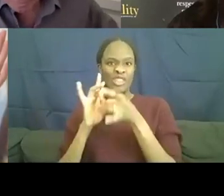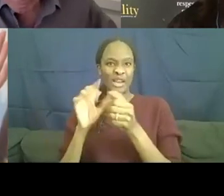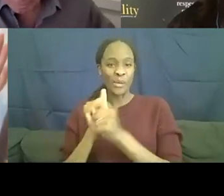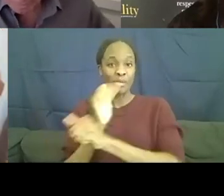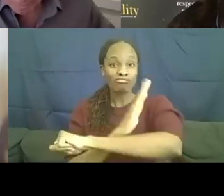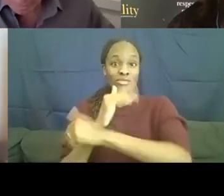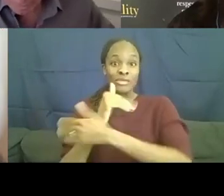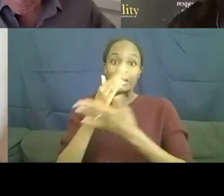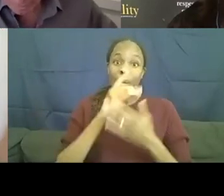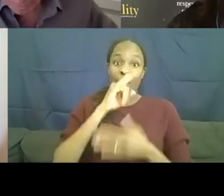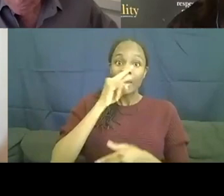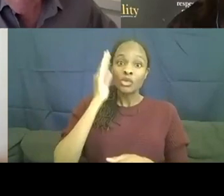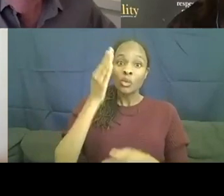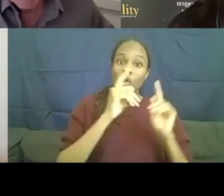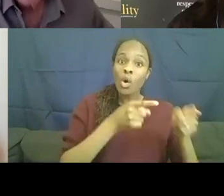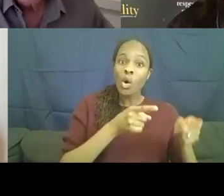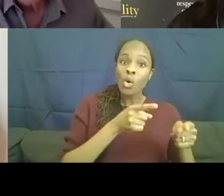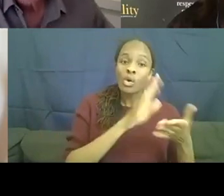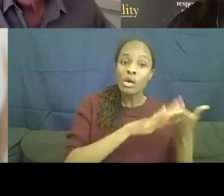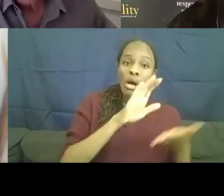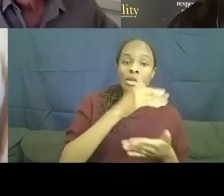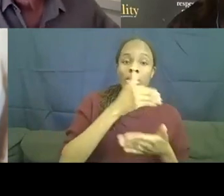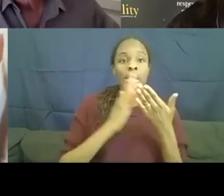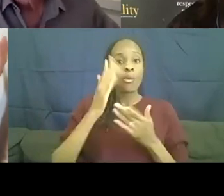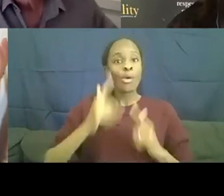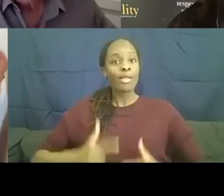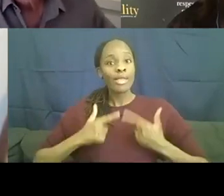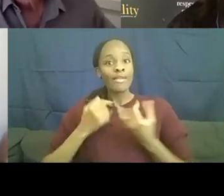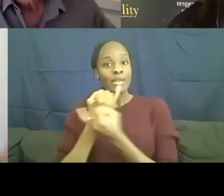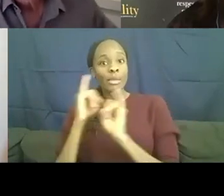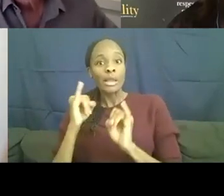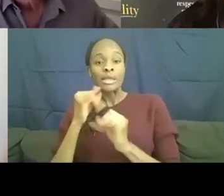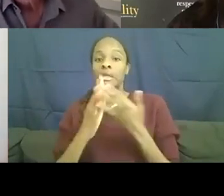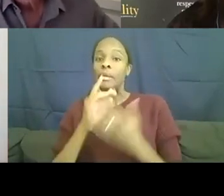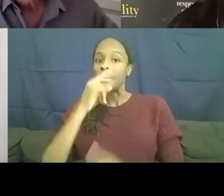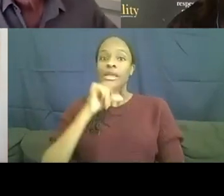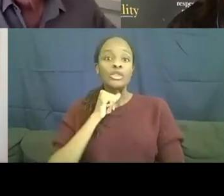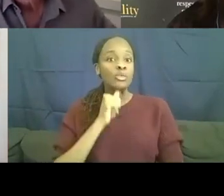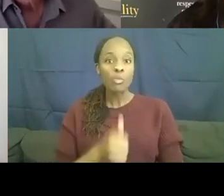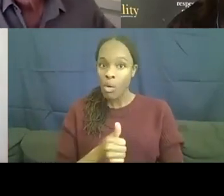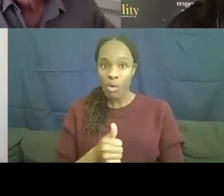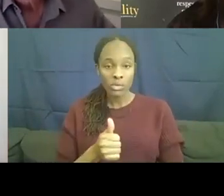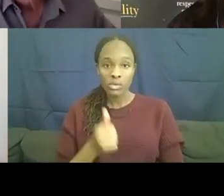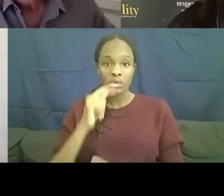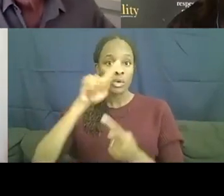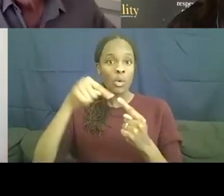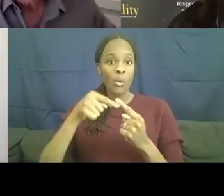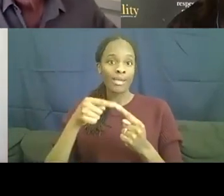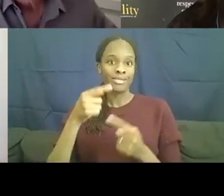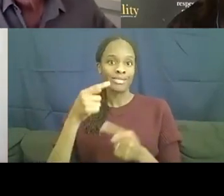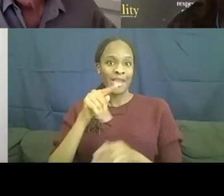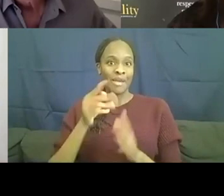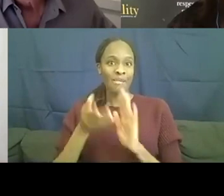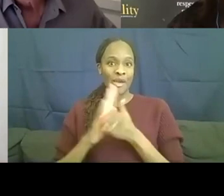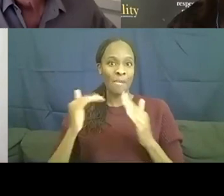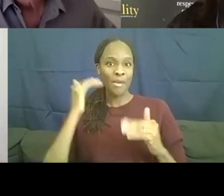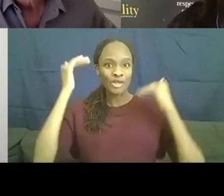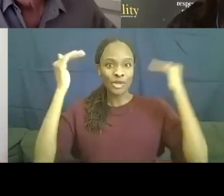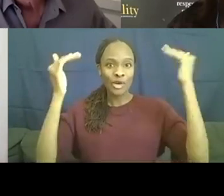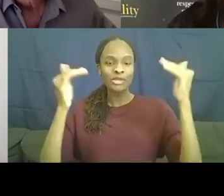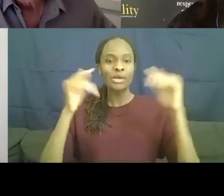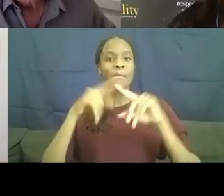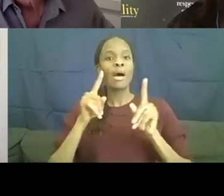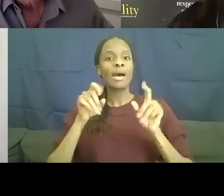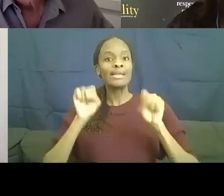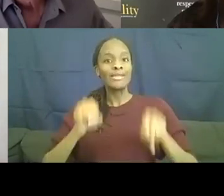go to college. Some kids will live independently. Some kids will not as adults, but this gives us the ability to see